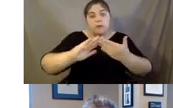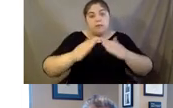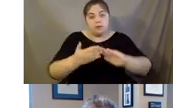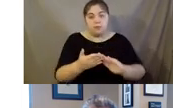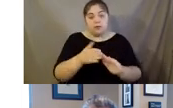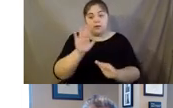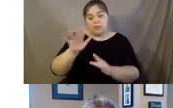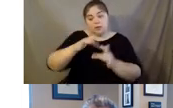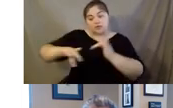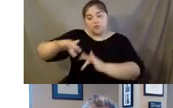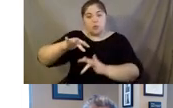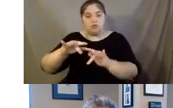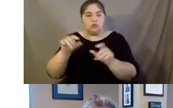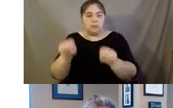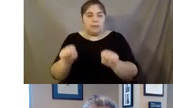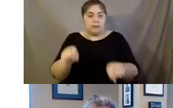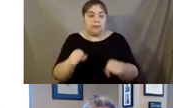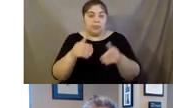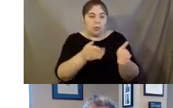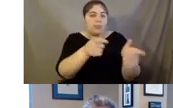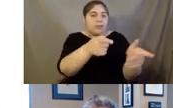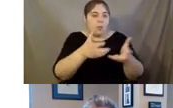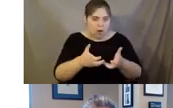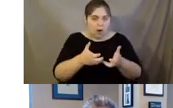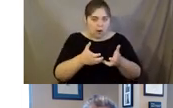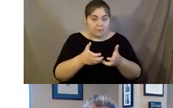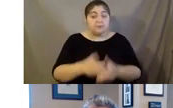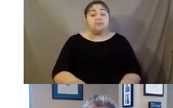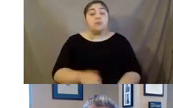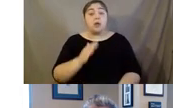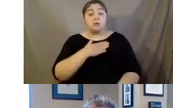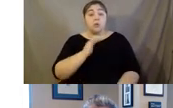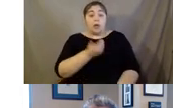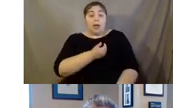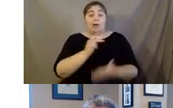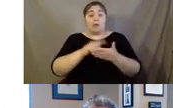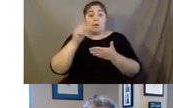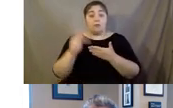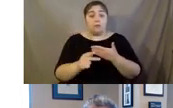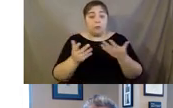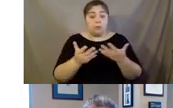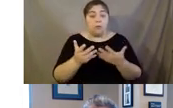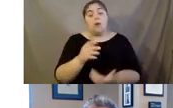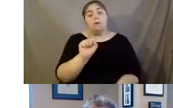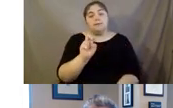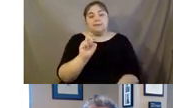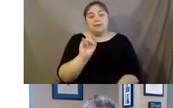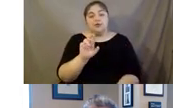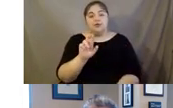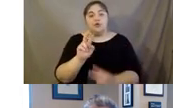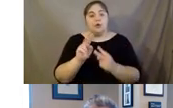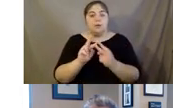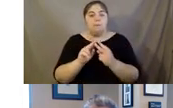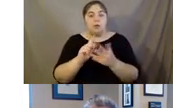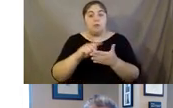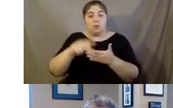social circles, the way that they want to again. And so our longest running program is the senior companion program. This is a volunteer